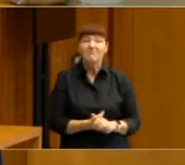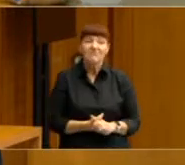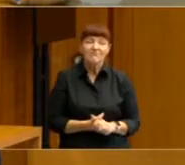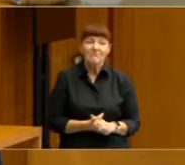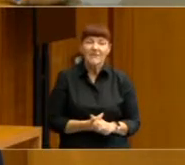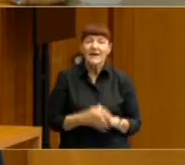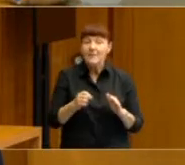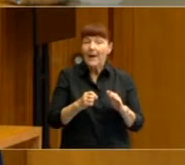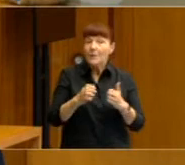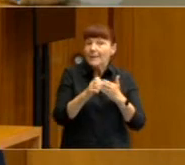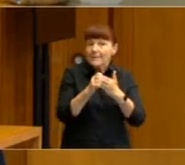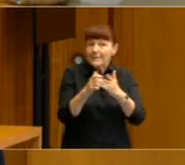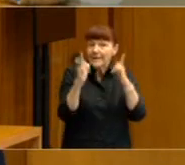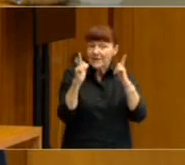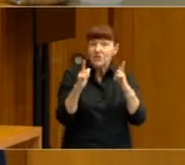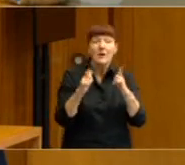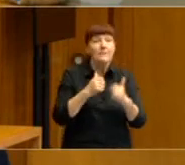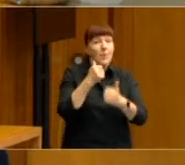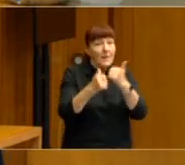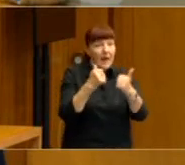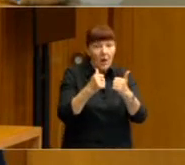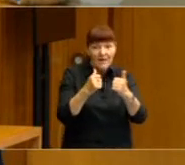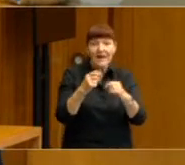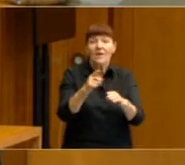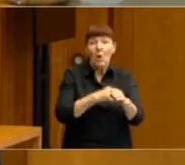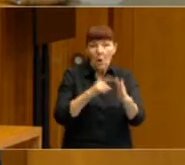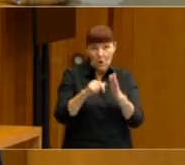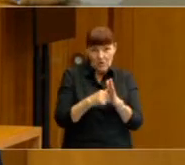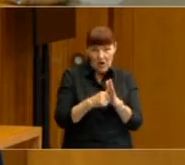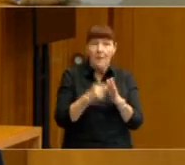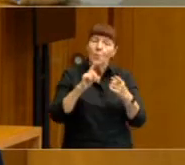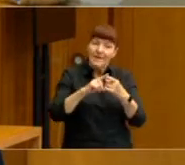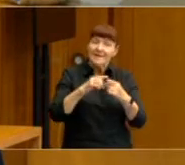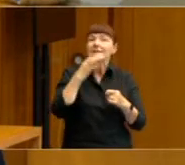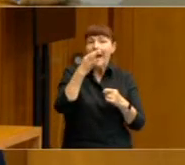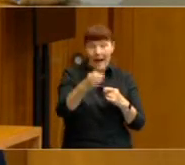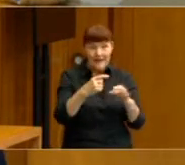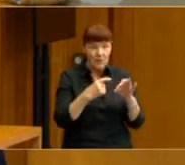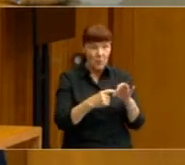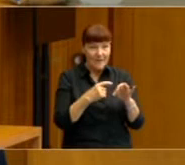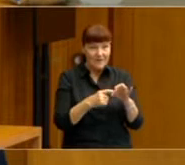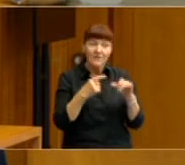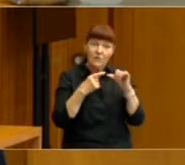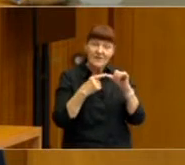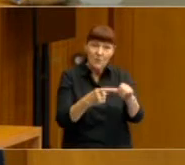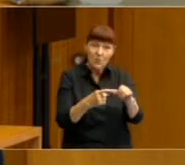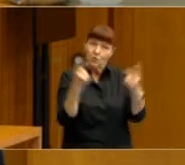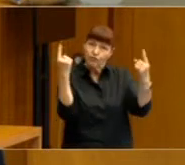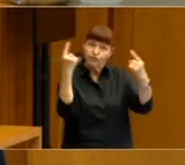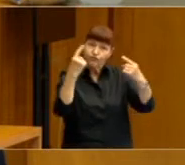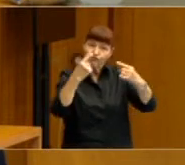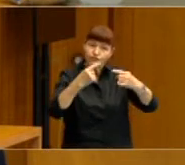popularity in some long-term perspective, we consistently ask a question of the respondents to rate